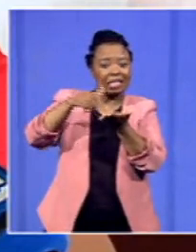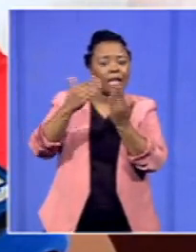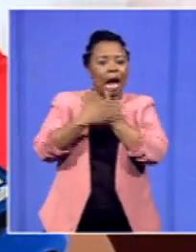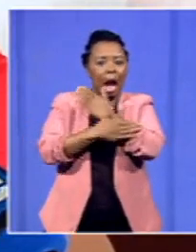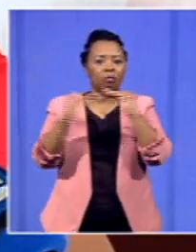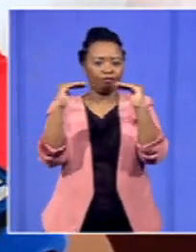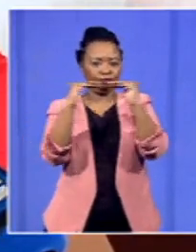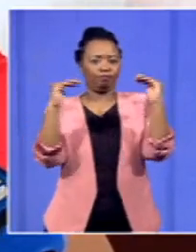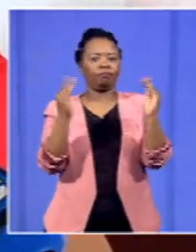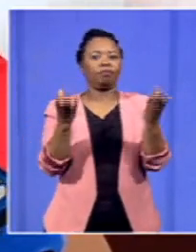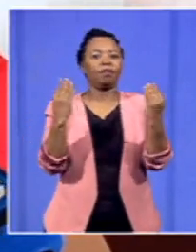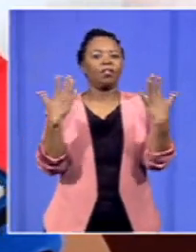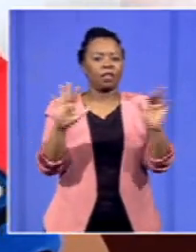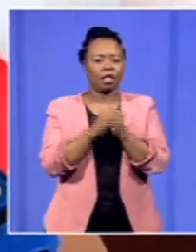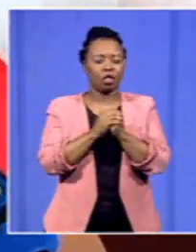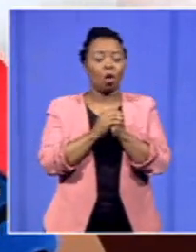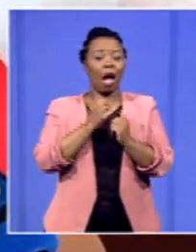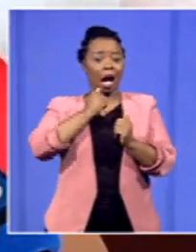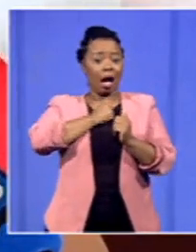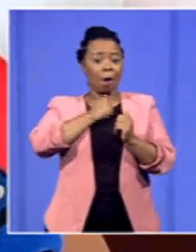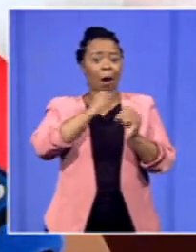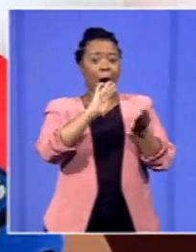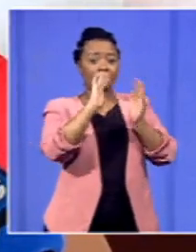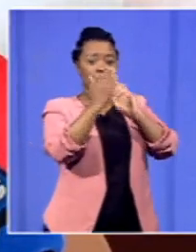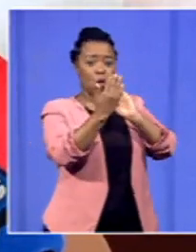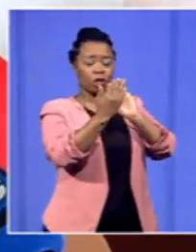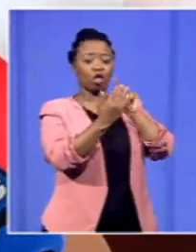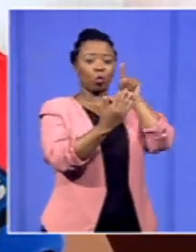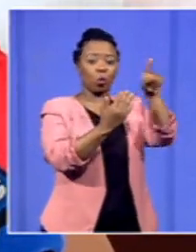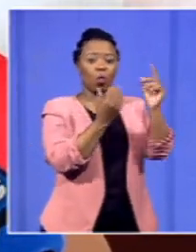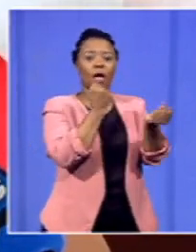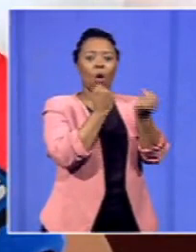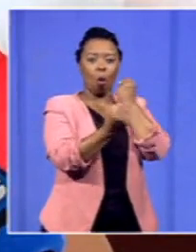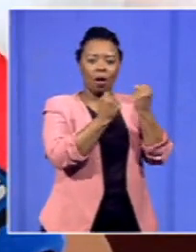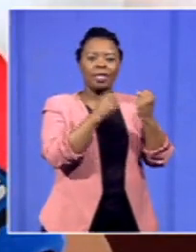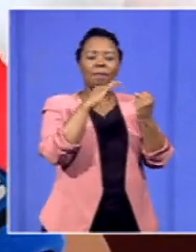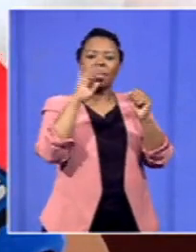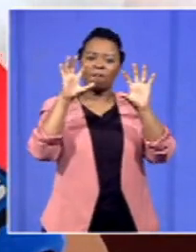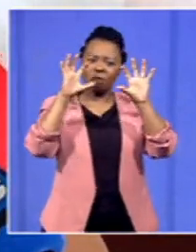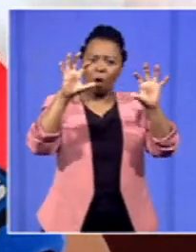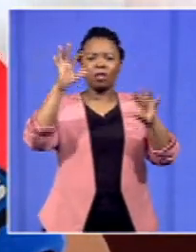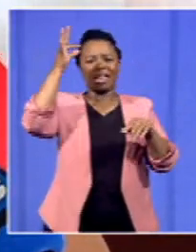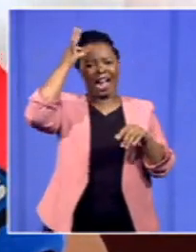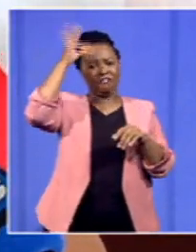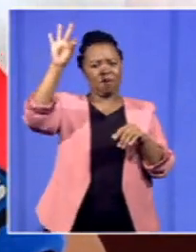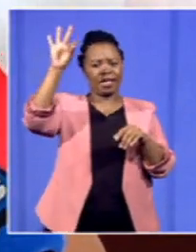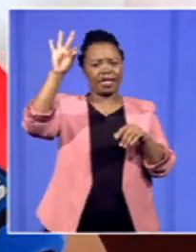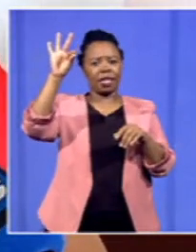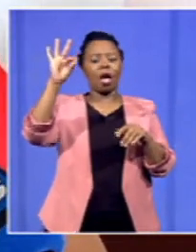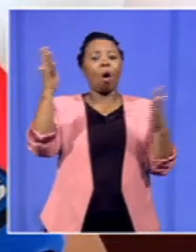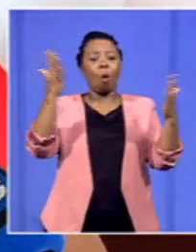this hours approaching the court will also compel government in the entire country